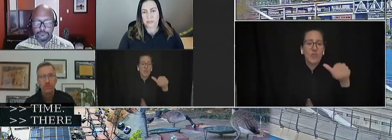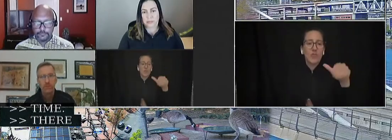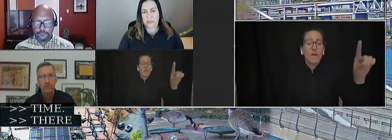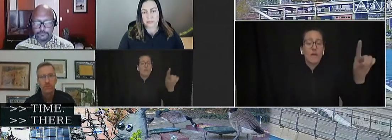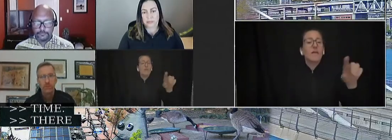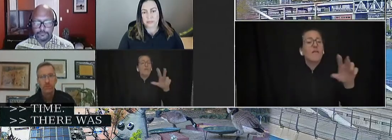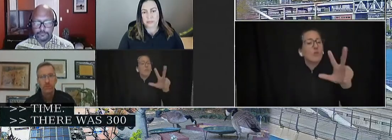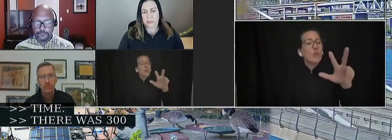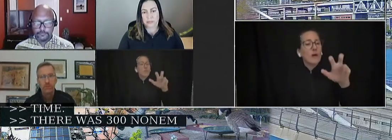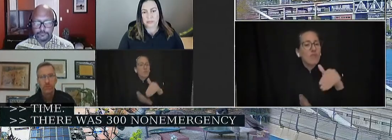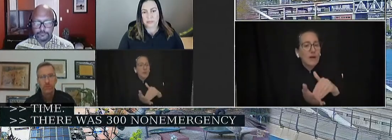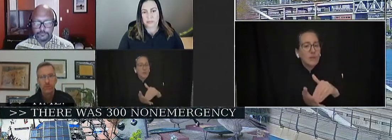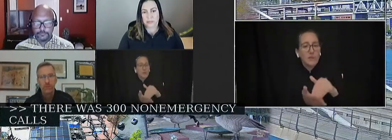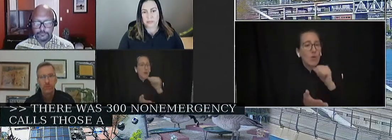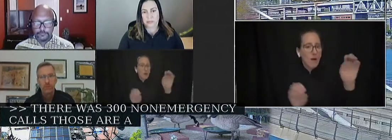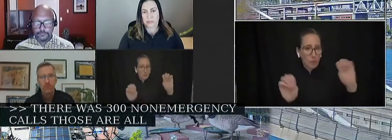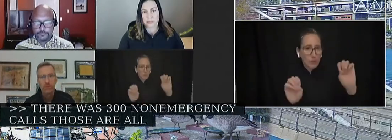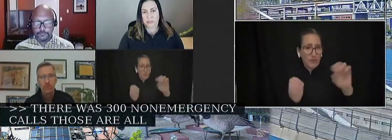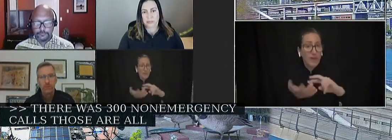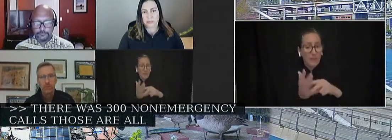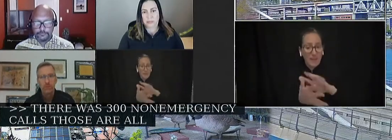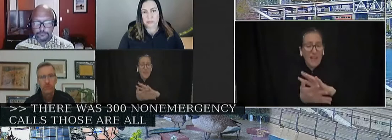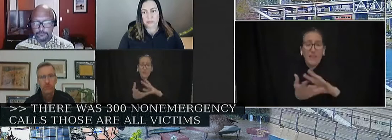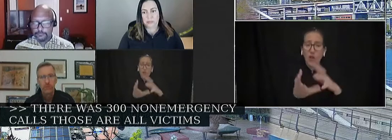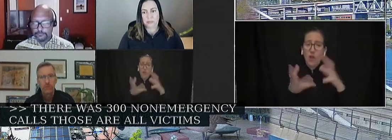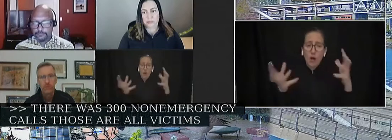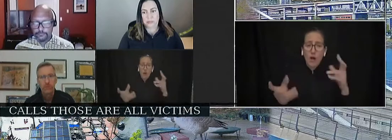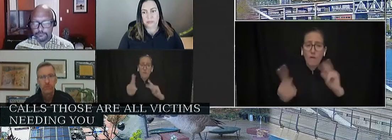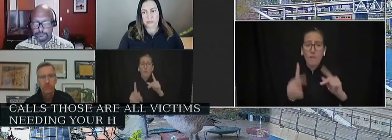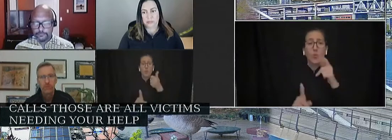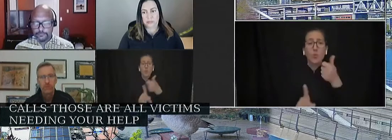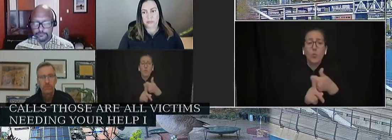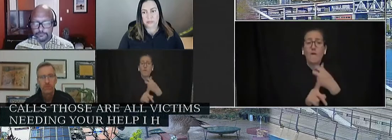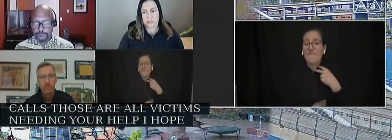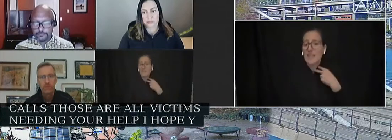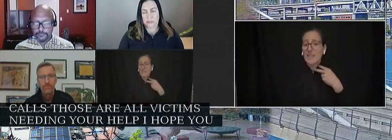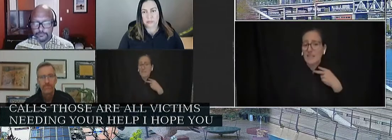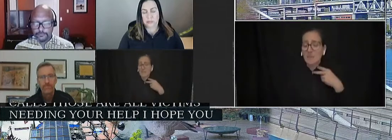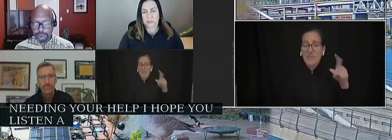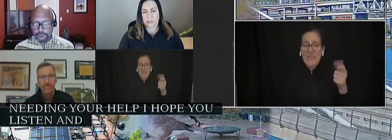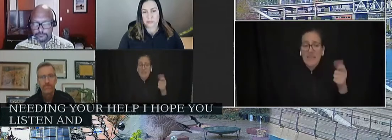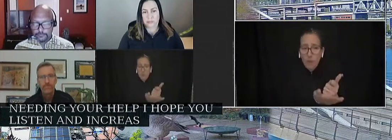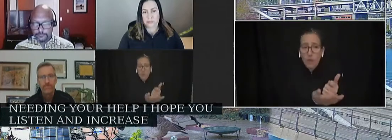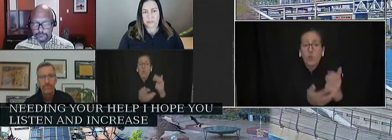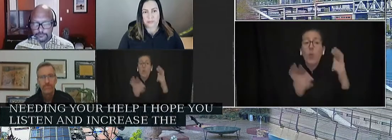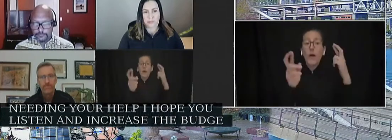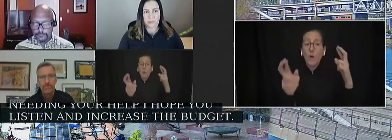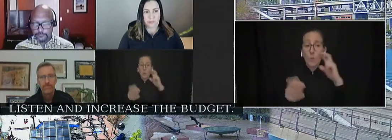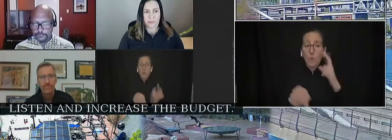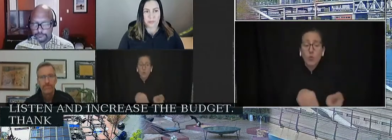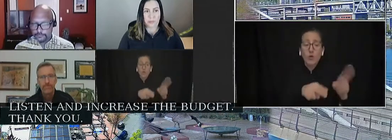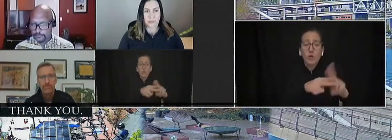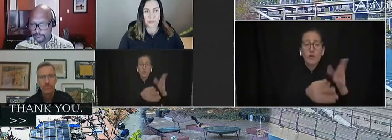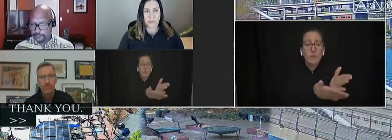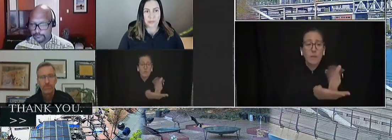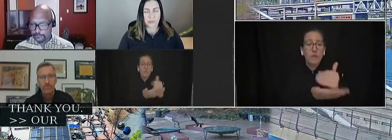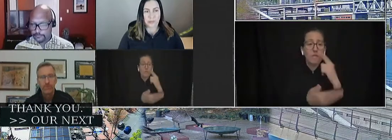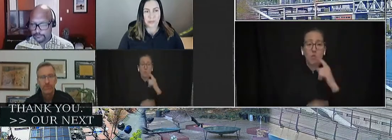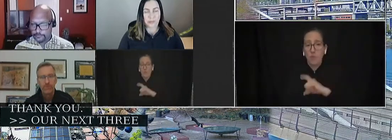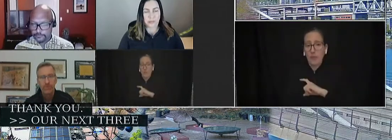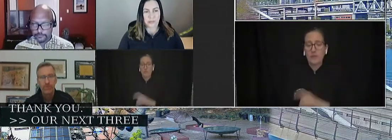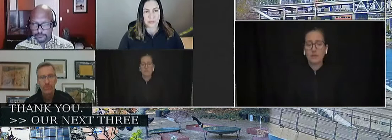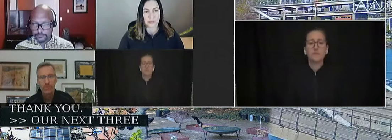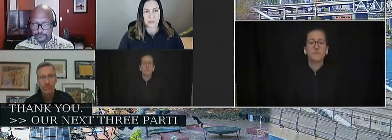I hope you listen and increase the police budget. Thank you. Thank you. Our next three participants will be Kate